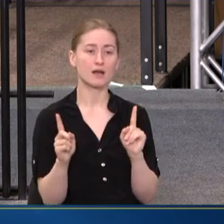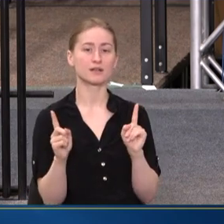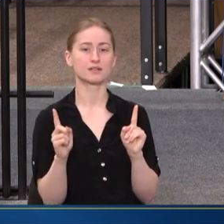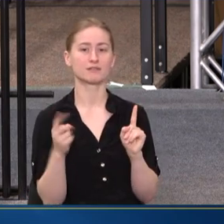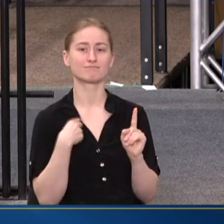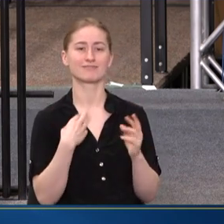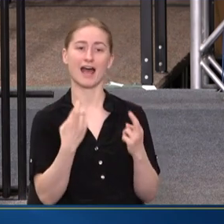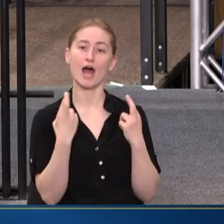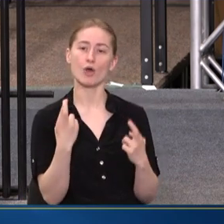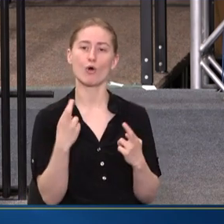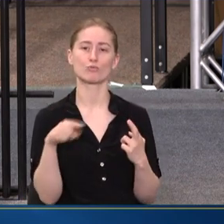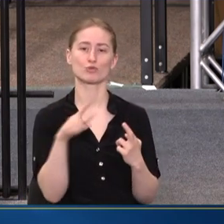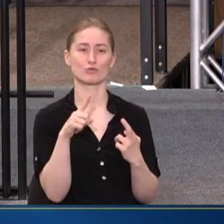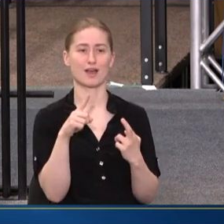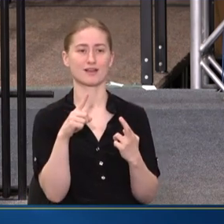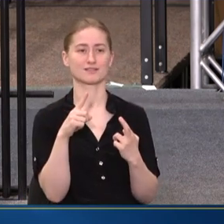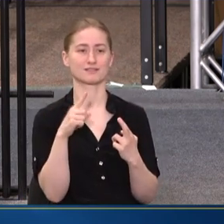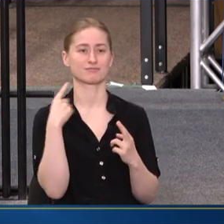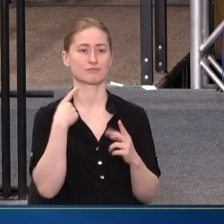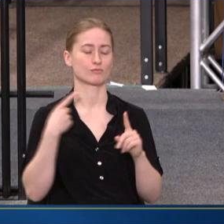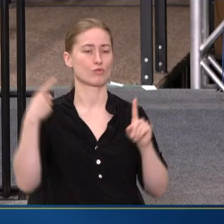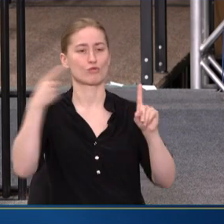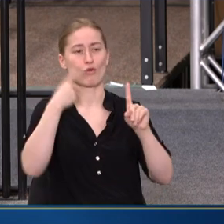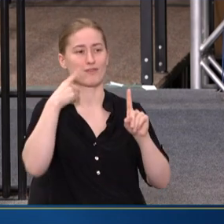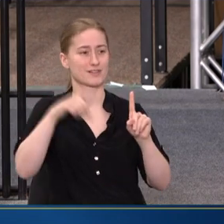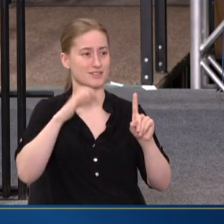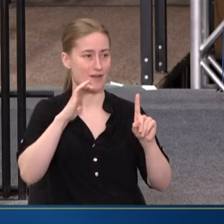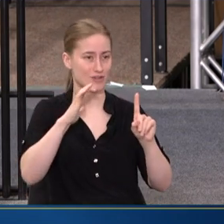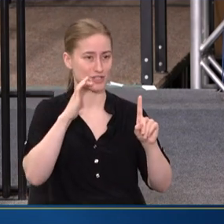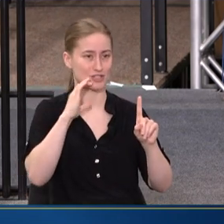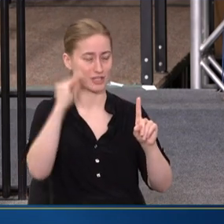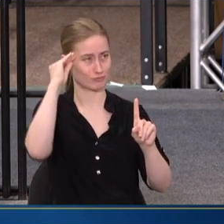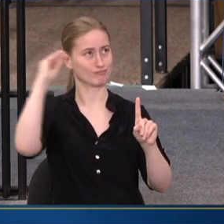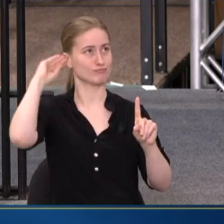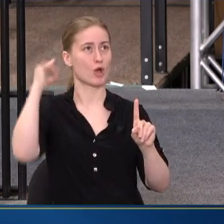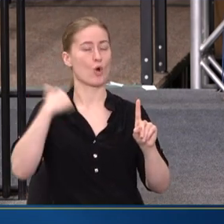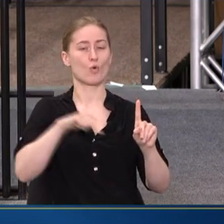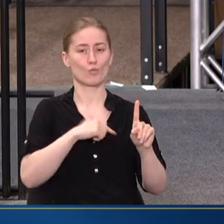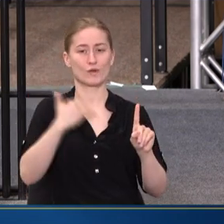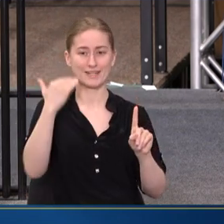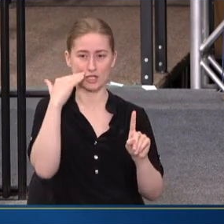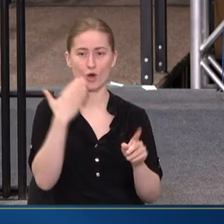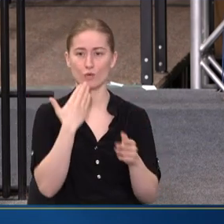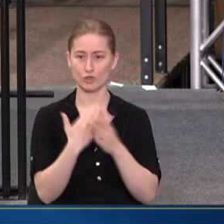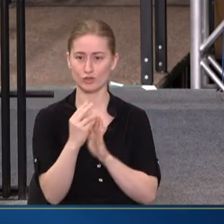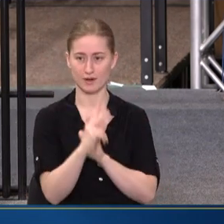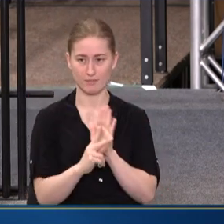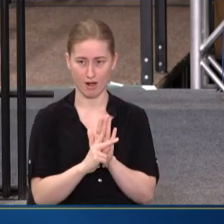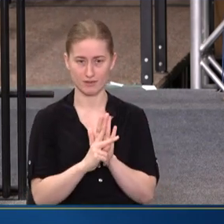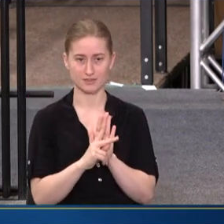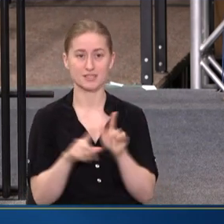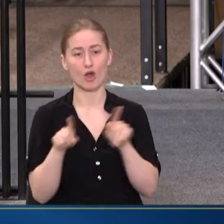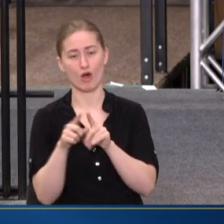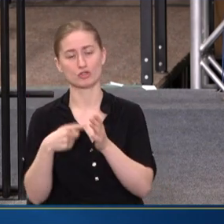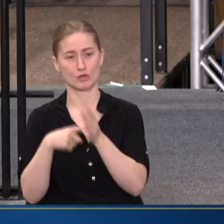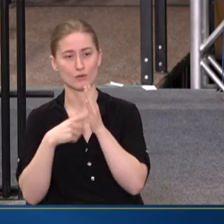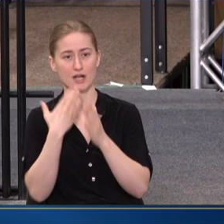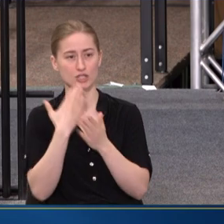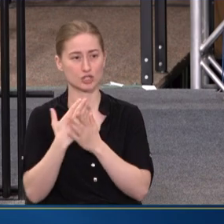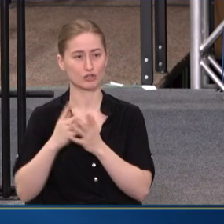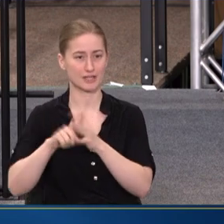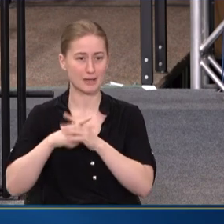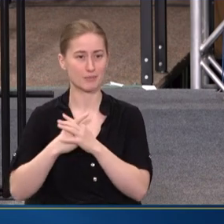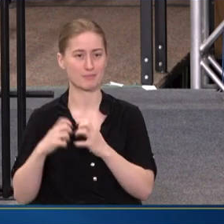I HOPE THAT YOU TAKE AWAY FROM THIS CONVERSATION THE FACT THAT WE KNOW GOOD POLICY ALSO REQUIRES GOOD IMPLEMENTATION.